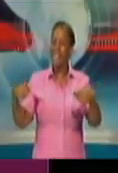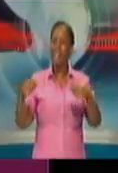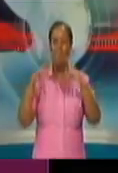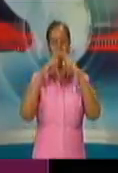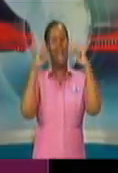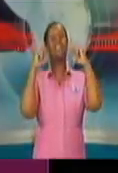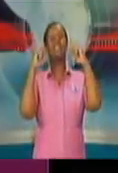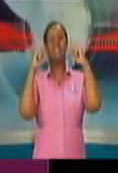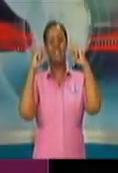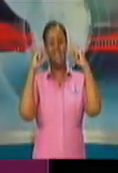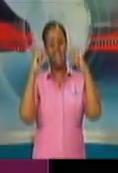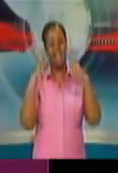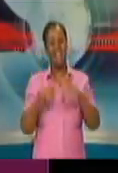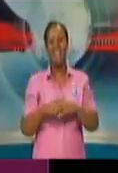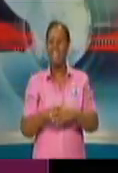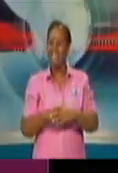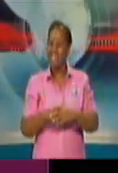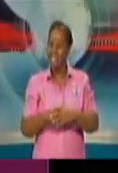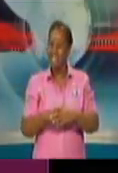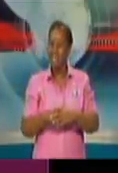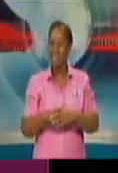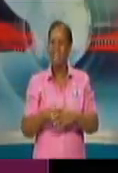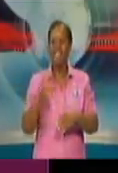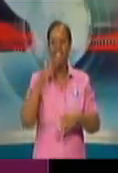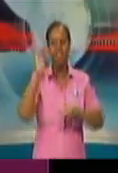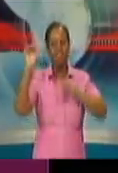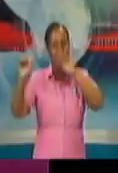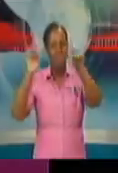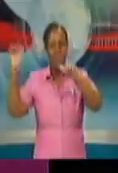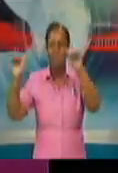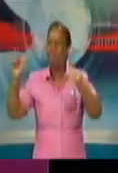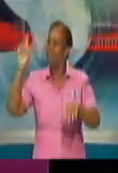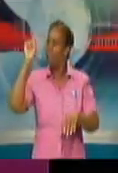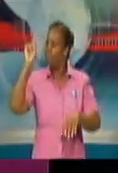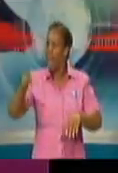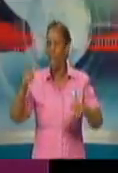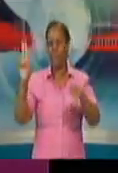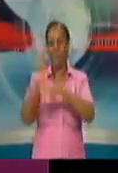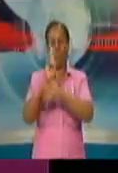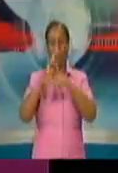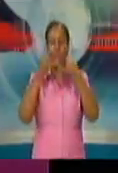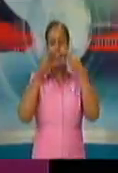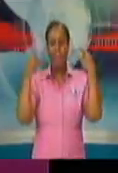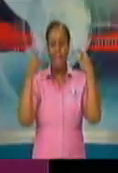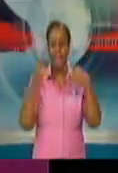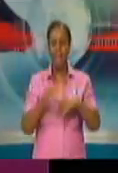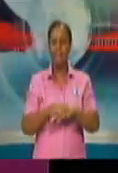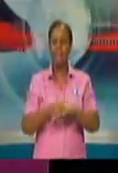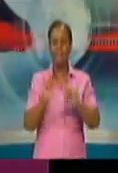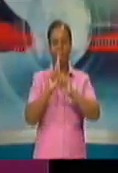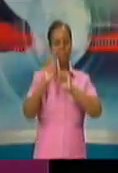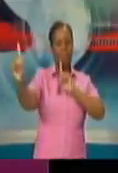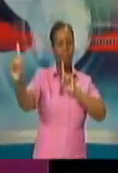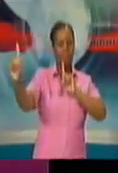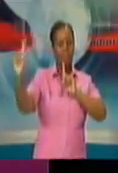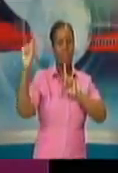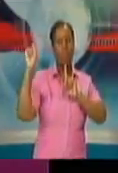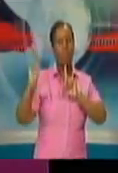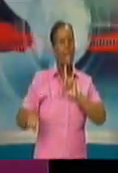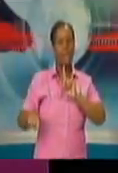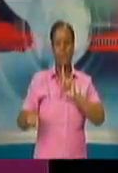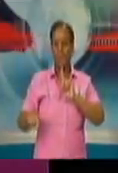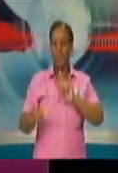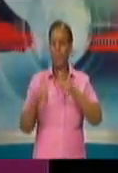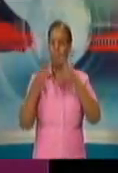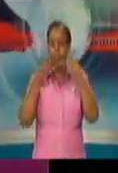encouraging people to do social distances, but still selling some people without masks. You see this little mask? Can save a life.